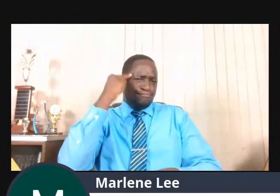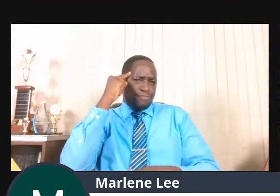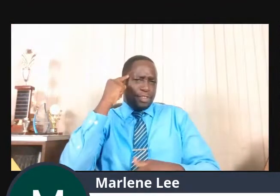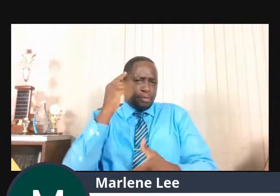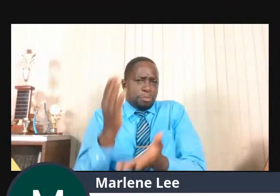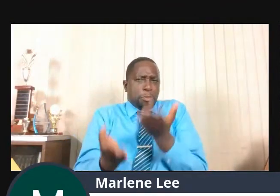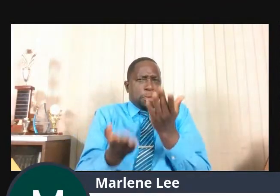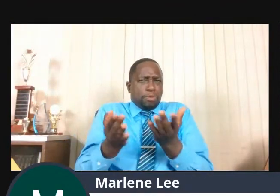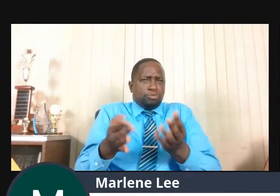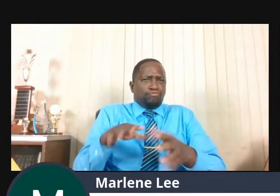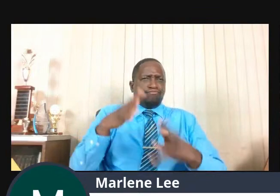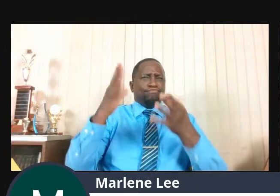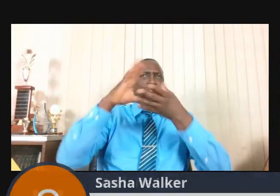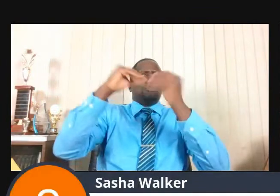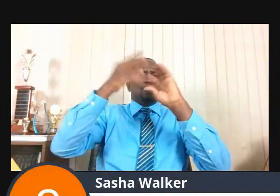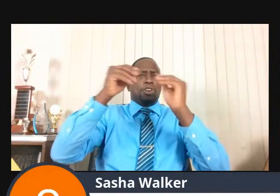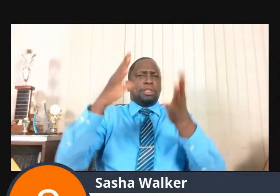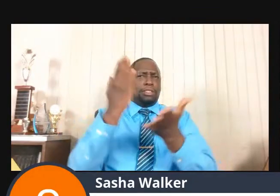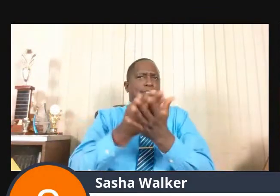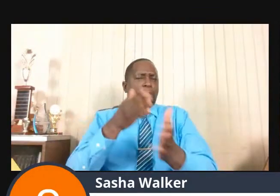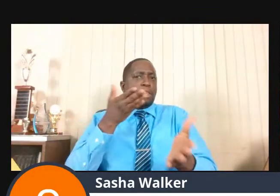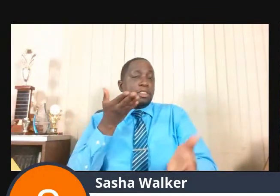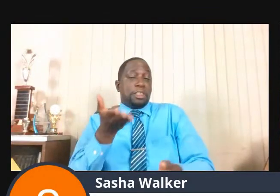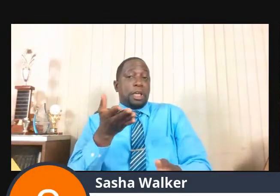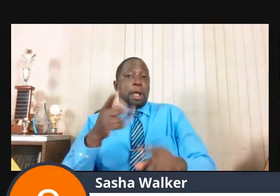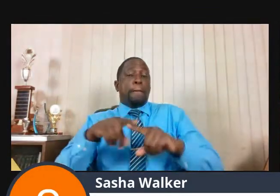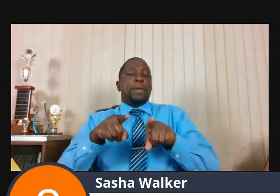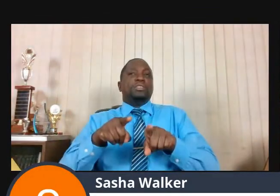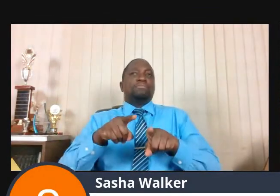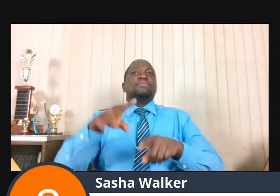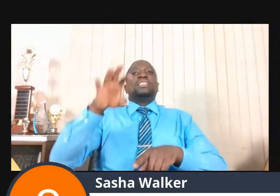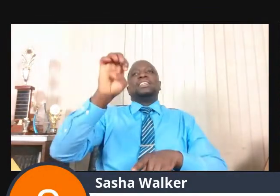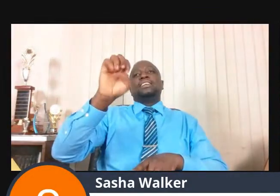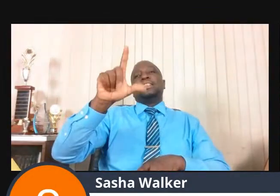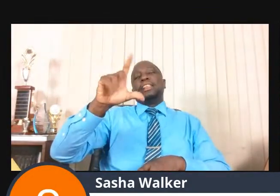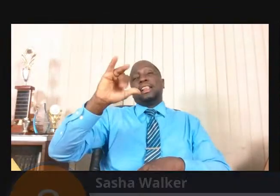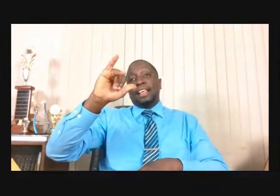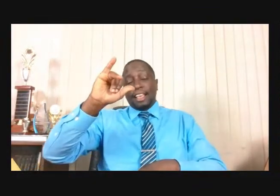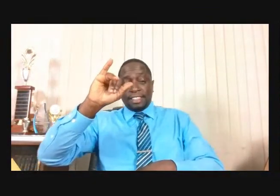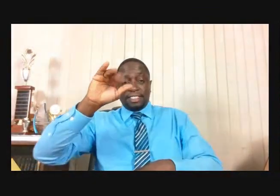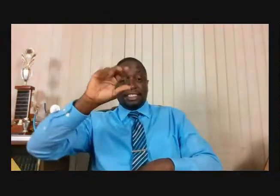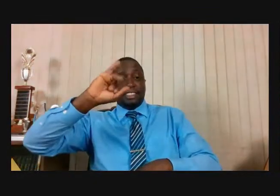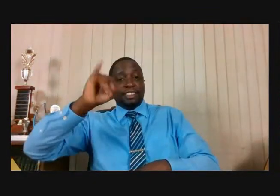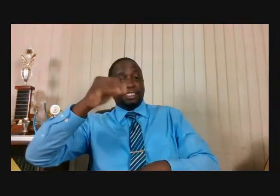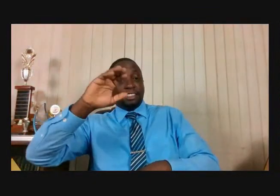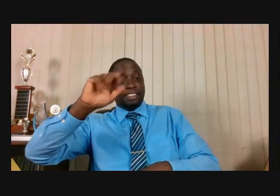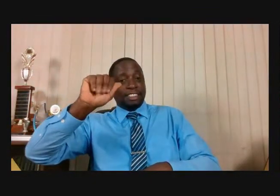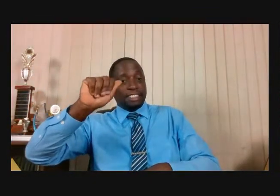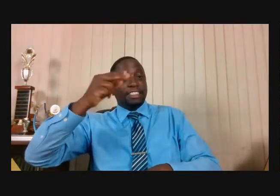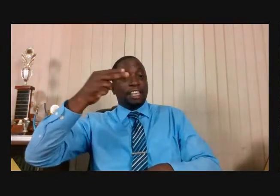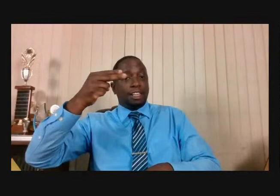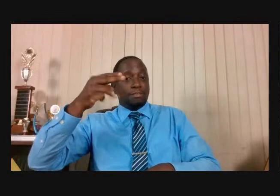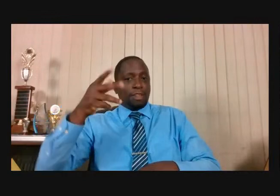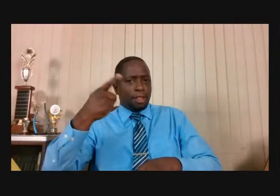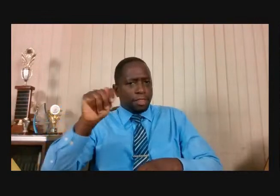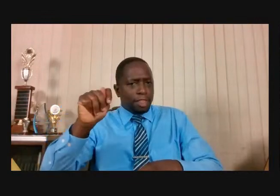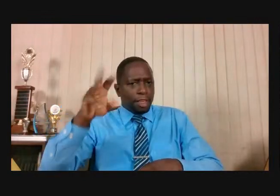With The Refrain Elijah Lived Happily Ever After But That Was Not The Case